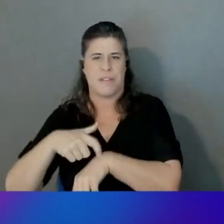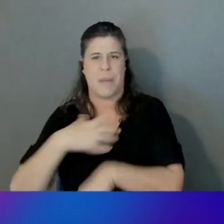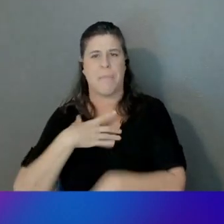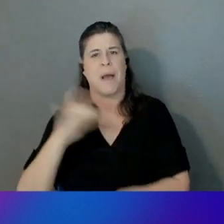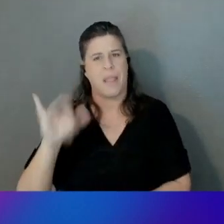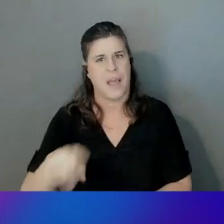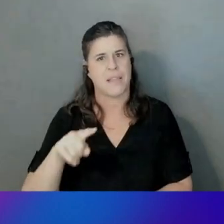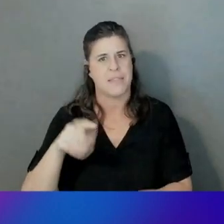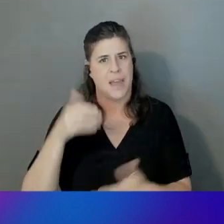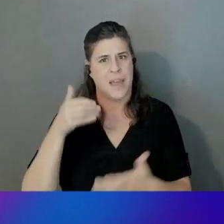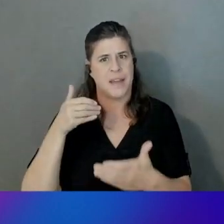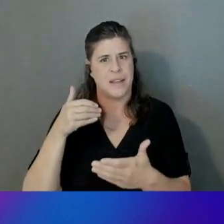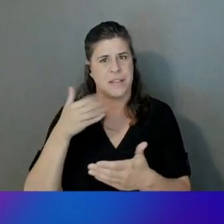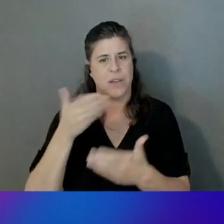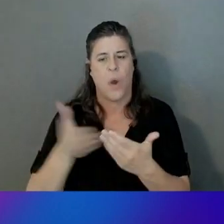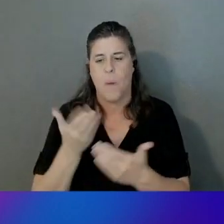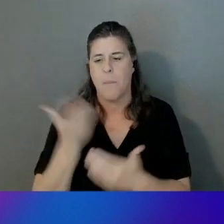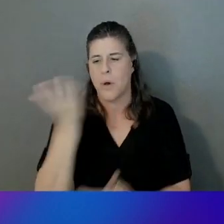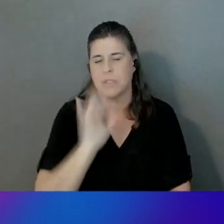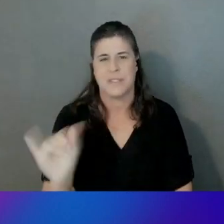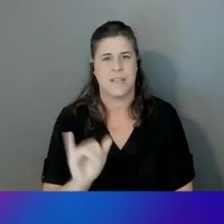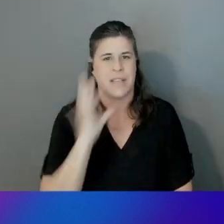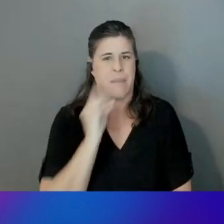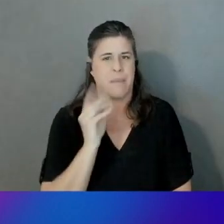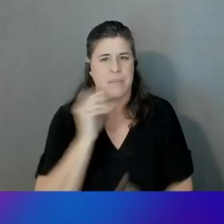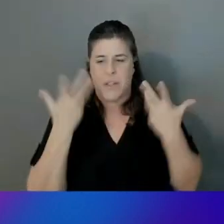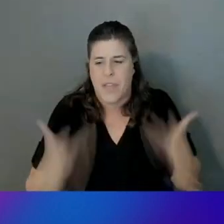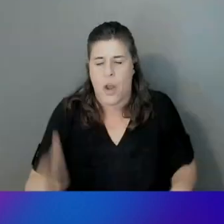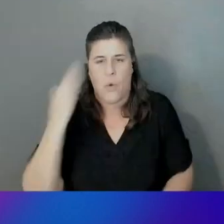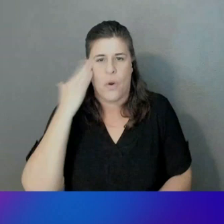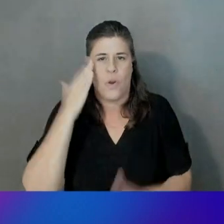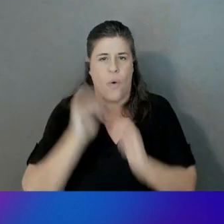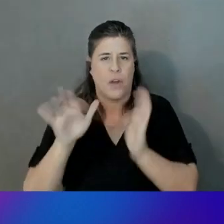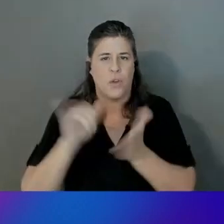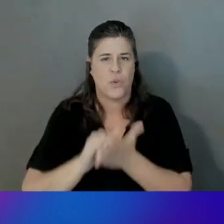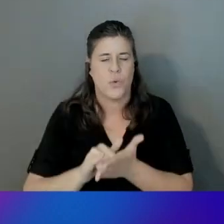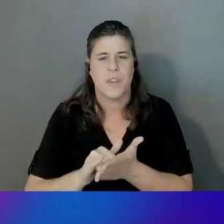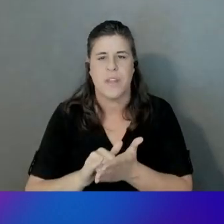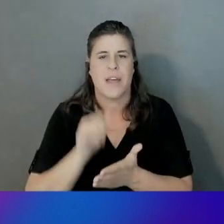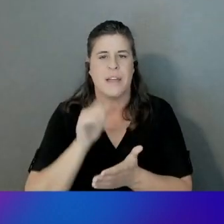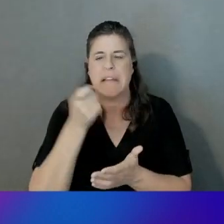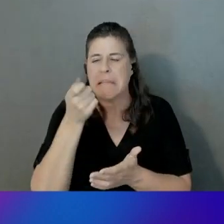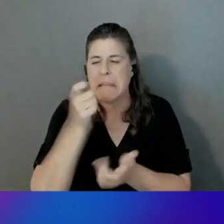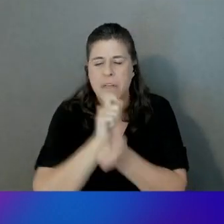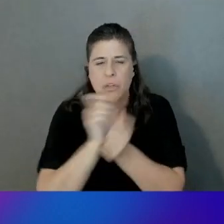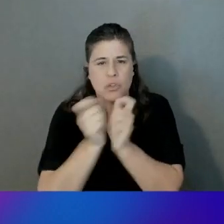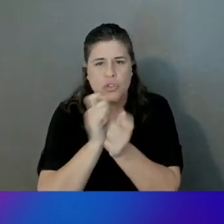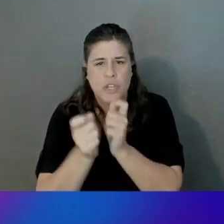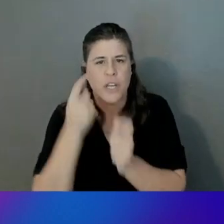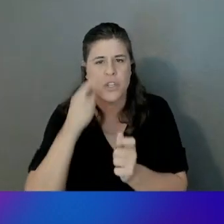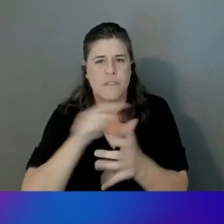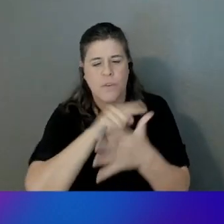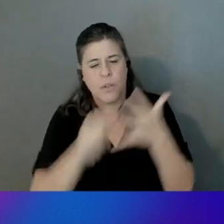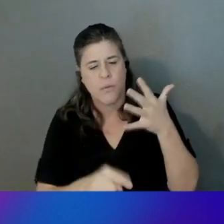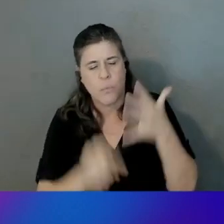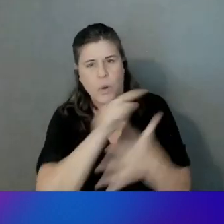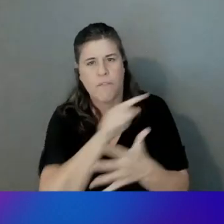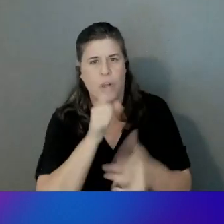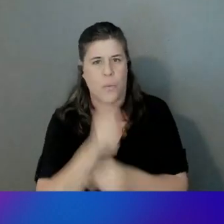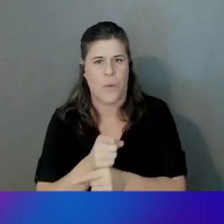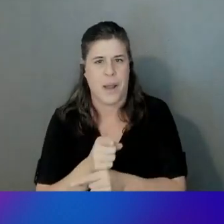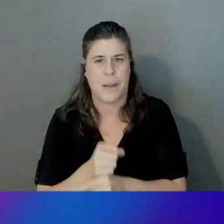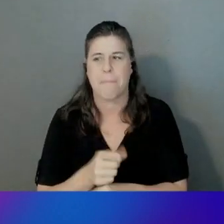to the experience a user is already familiar with, with very little changes in the workflow, right? And now